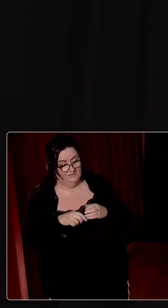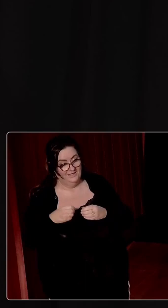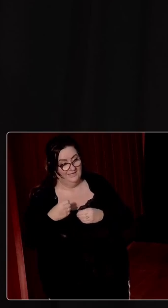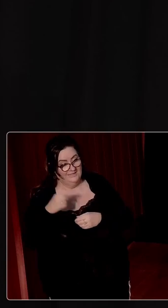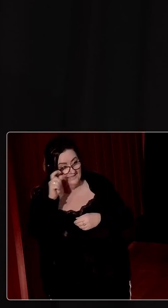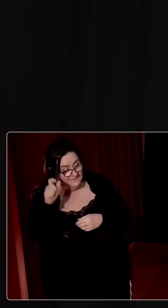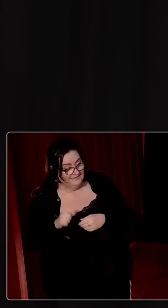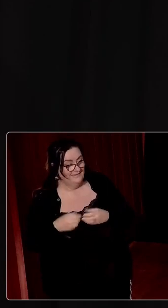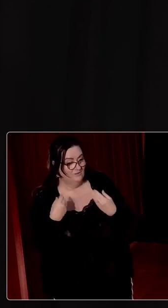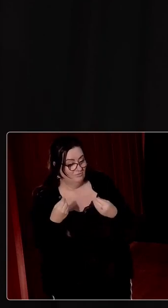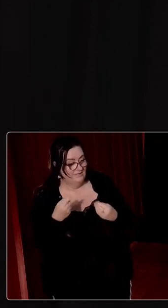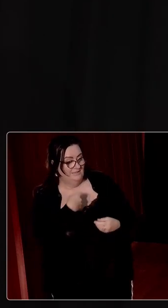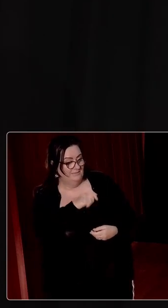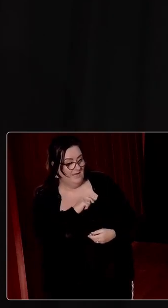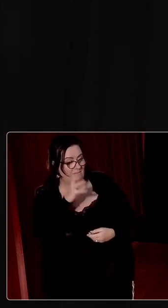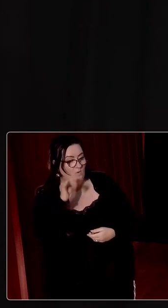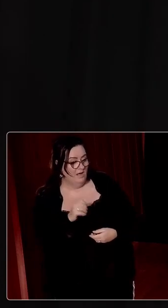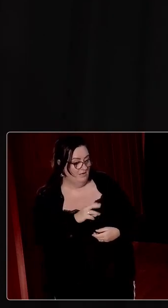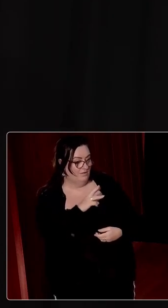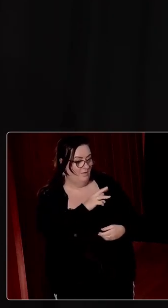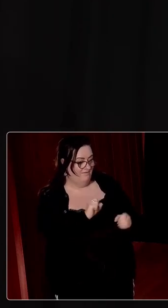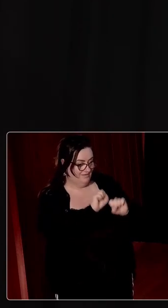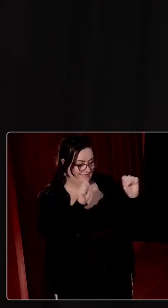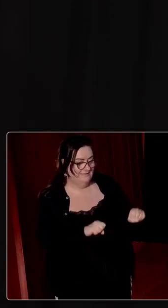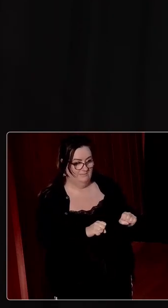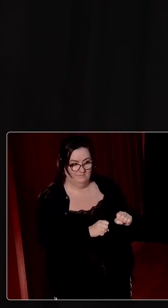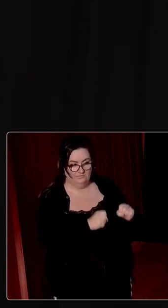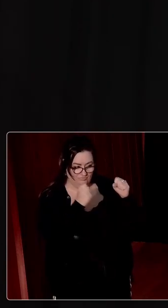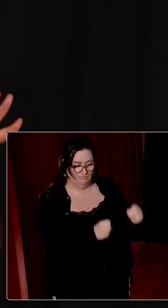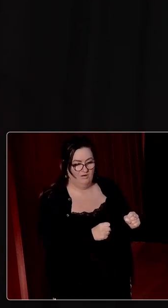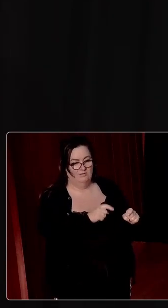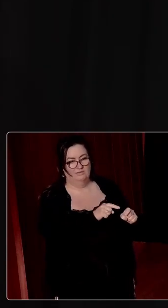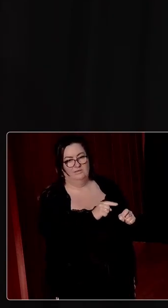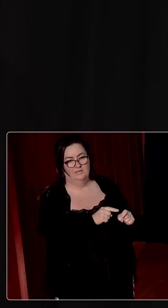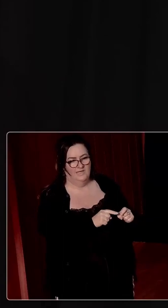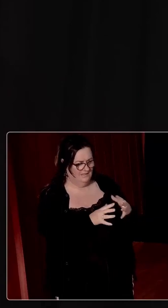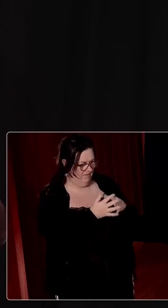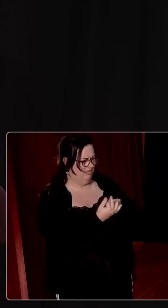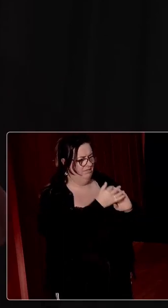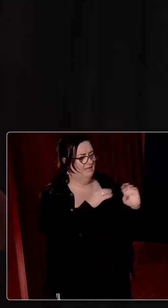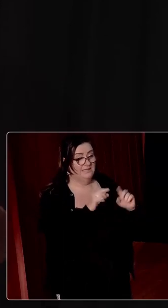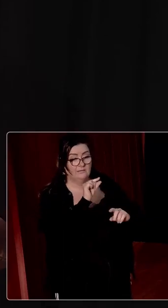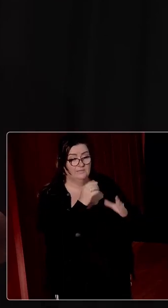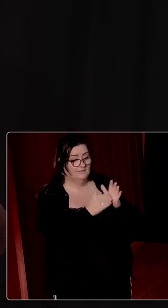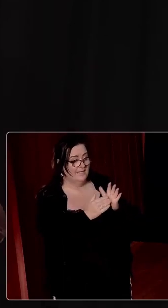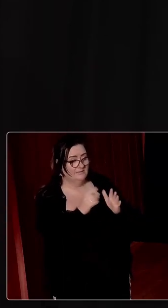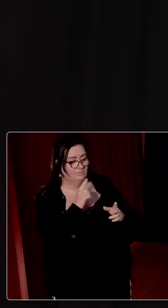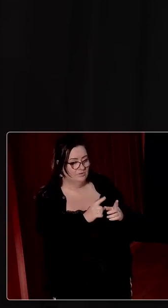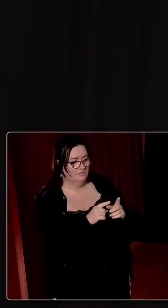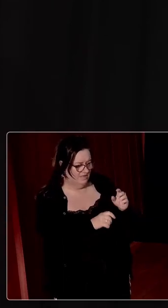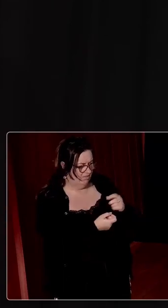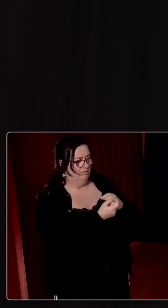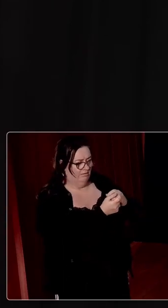Spain is because our welfare system was stronger. It's incoherent. It's very haphazard. But there was a real